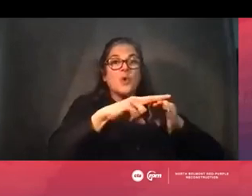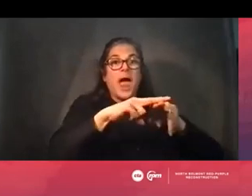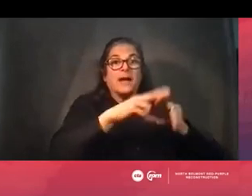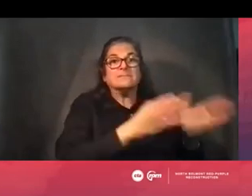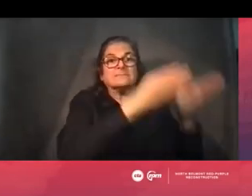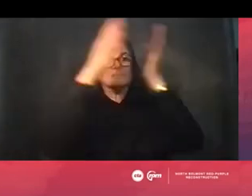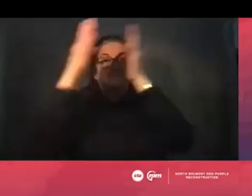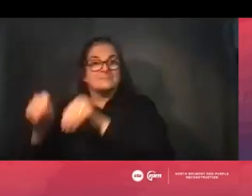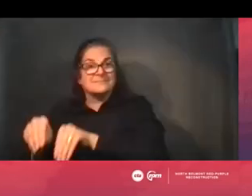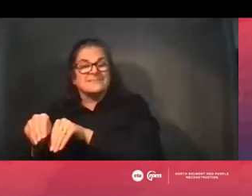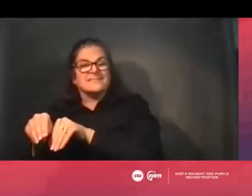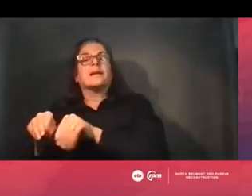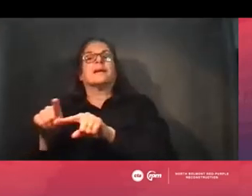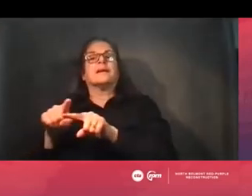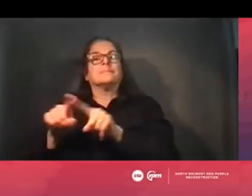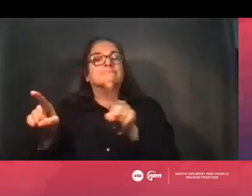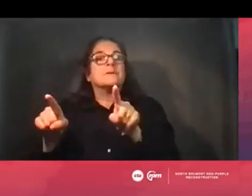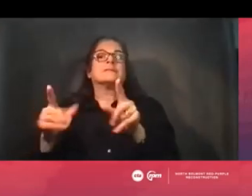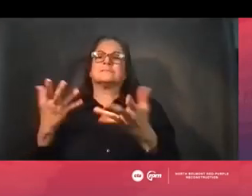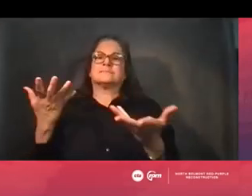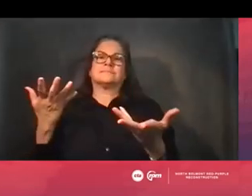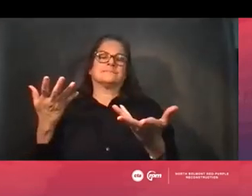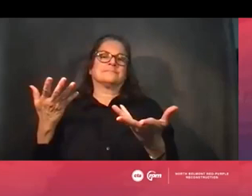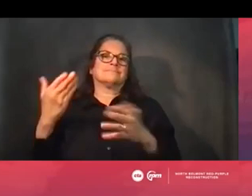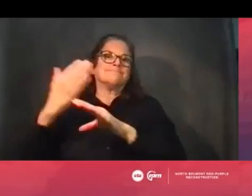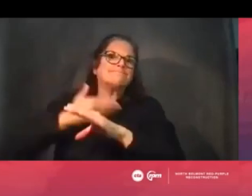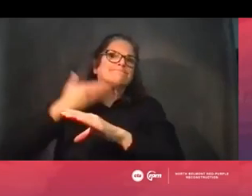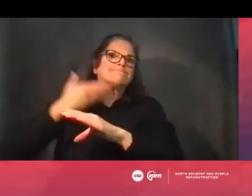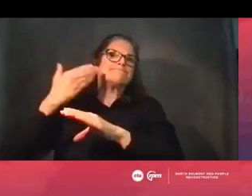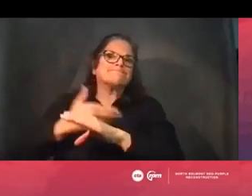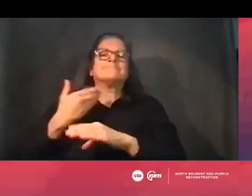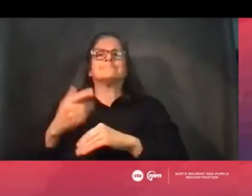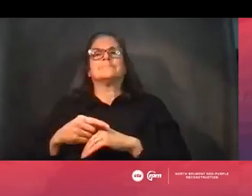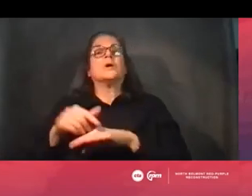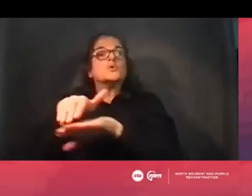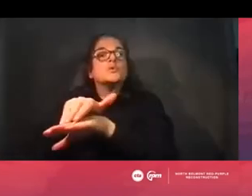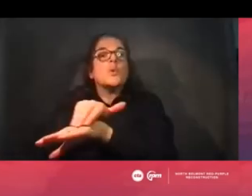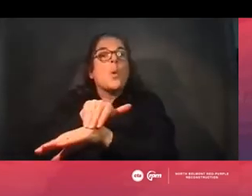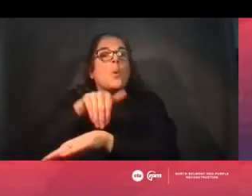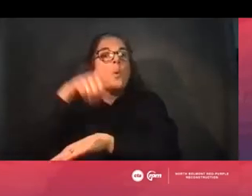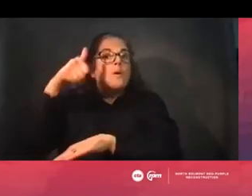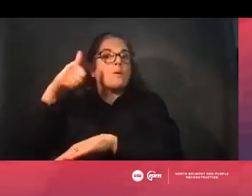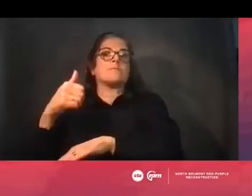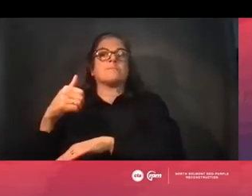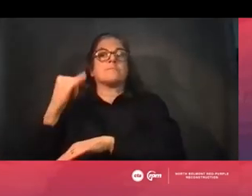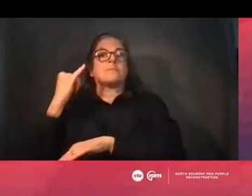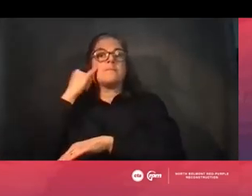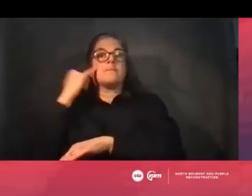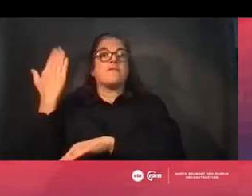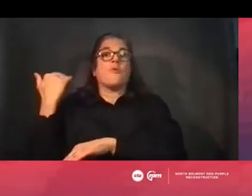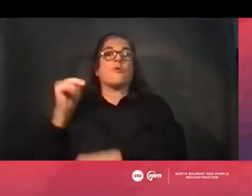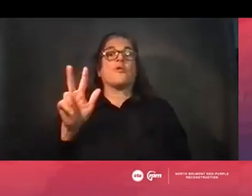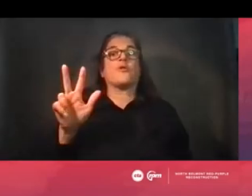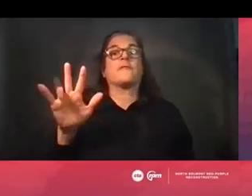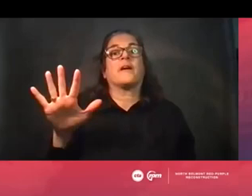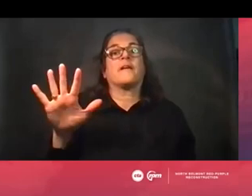pieces of heavy civil structural work. If, say, the allowed speeds in the area are 35 miles an hour, we may reduce to 25. Or if it's 25,